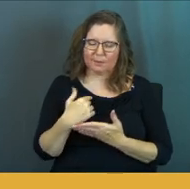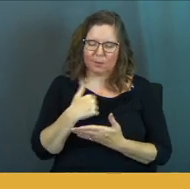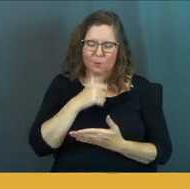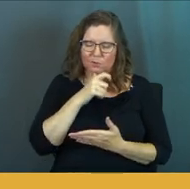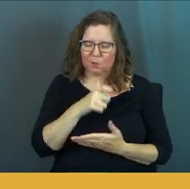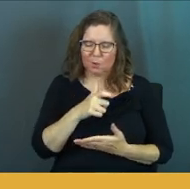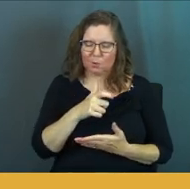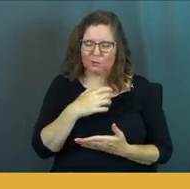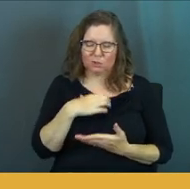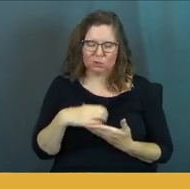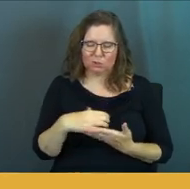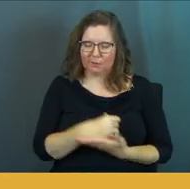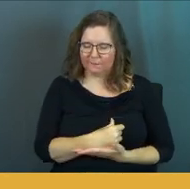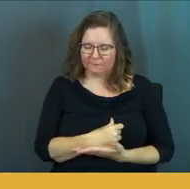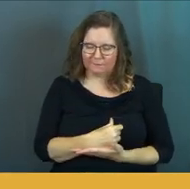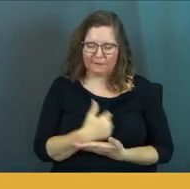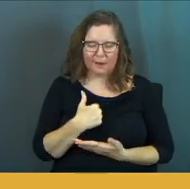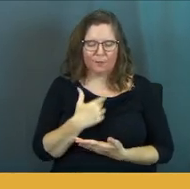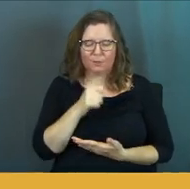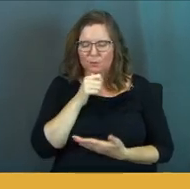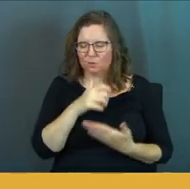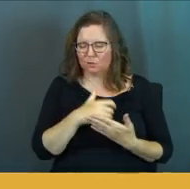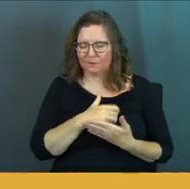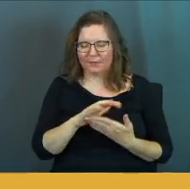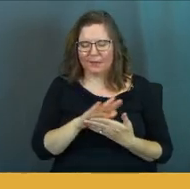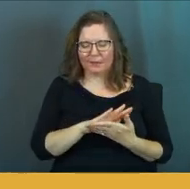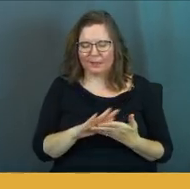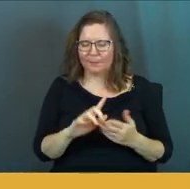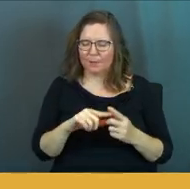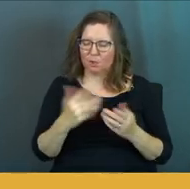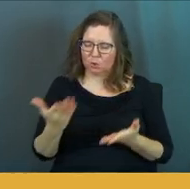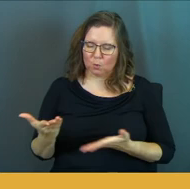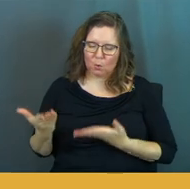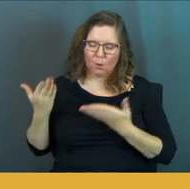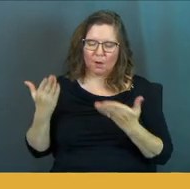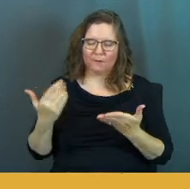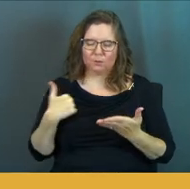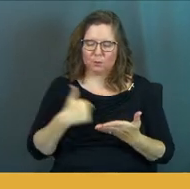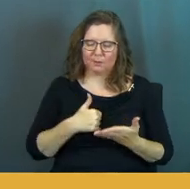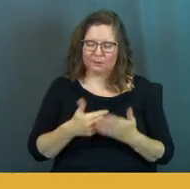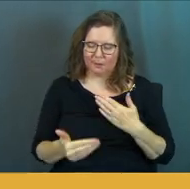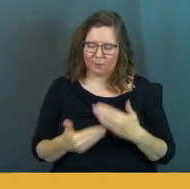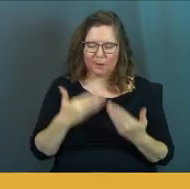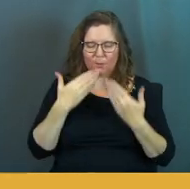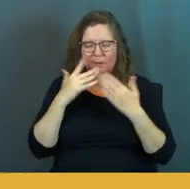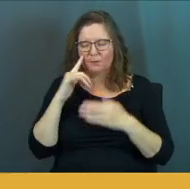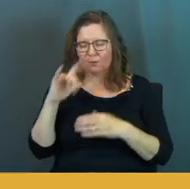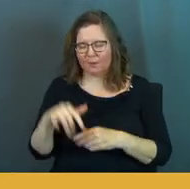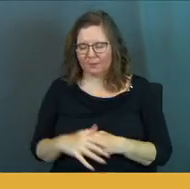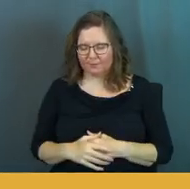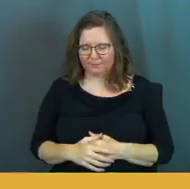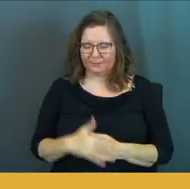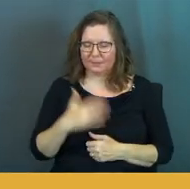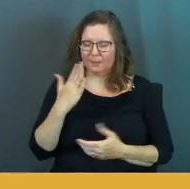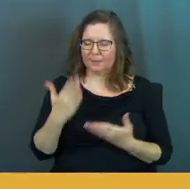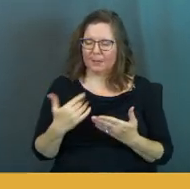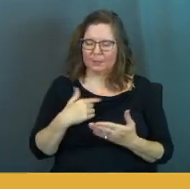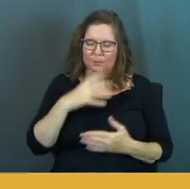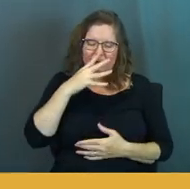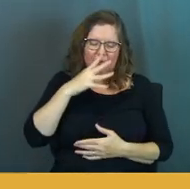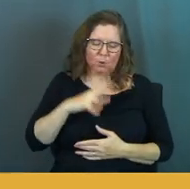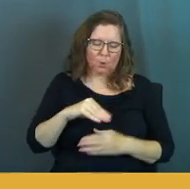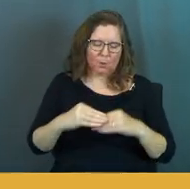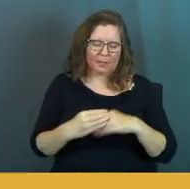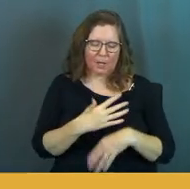don't deserve. And God, we don't deserve that clean slate, God, but you offer it to us and we thank you for that. And God, maybe we've